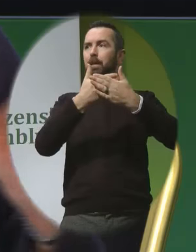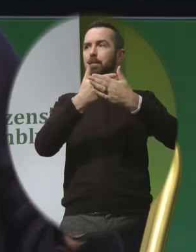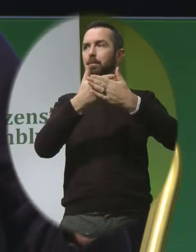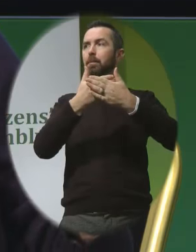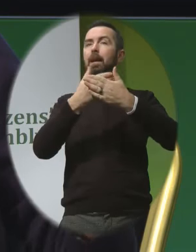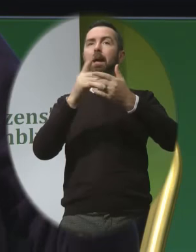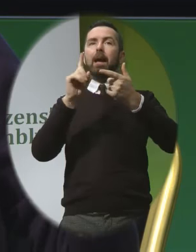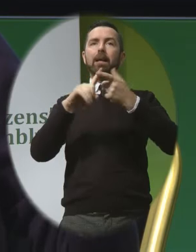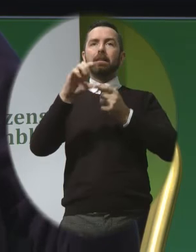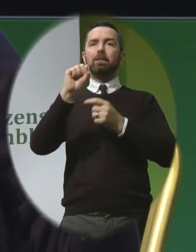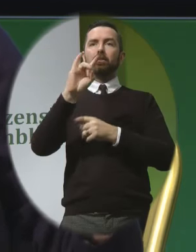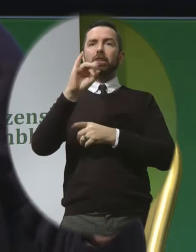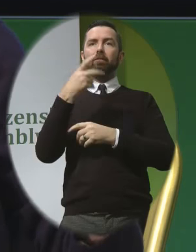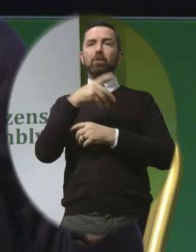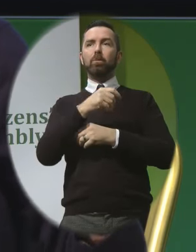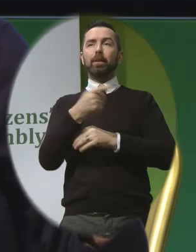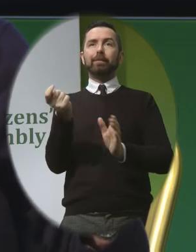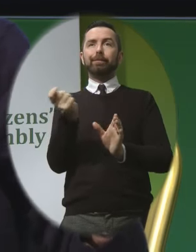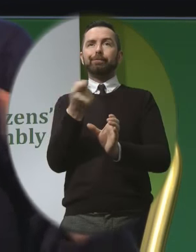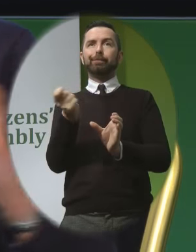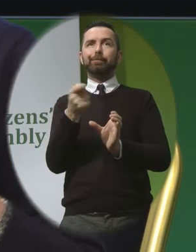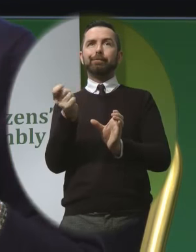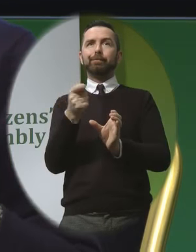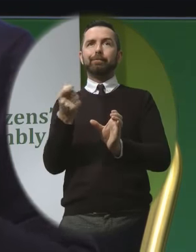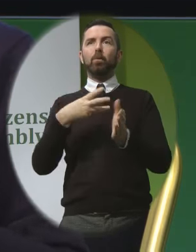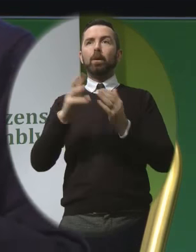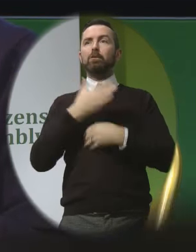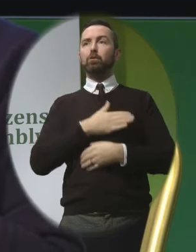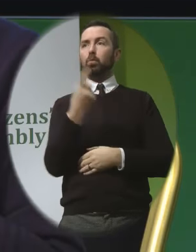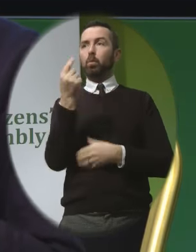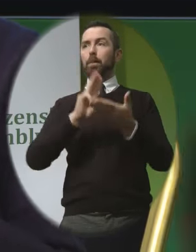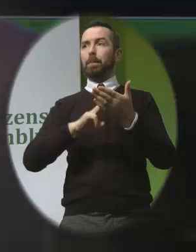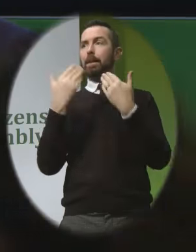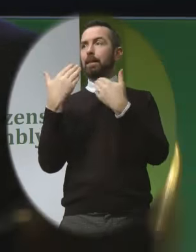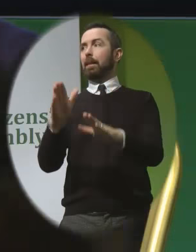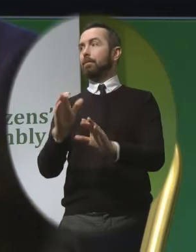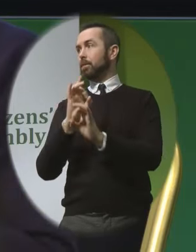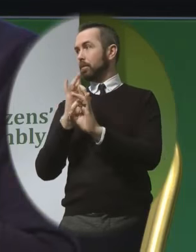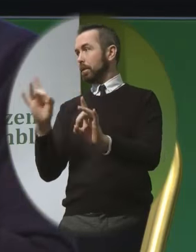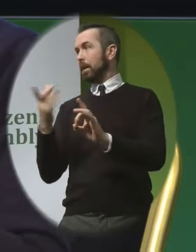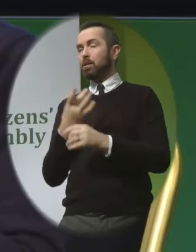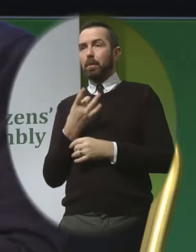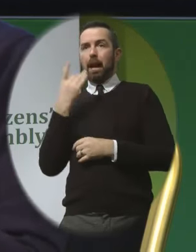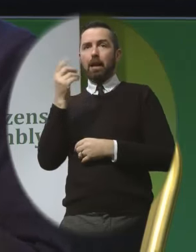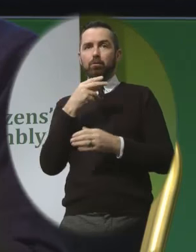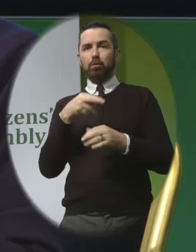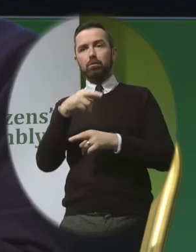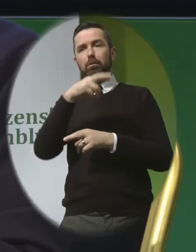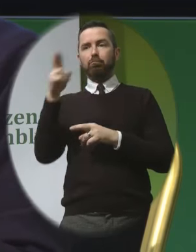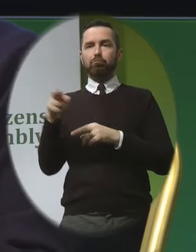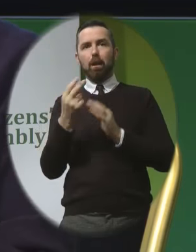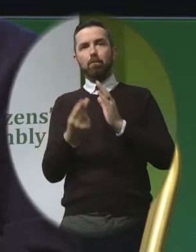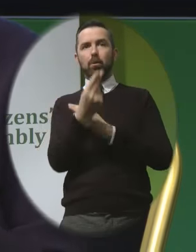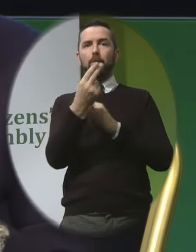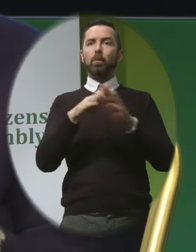Sharon will press the button when there's only one minute left and I'm just asking you all to finish within the